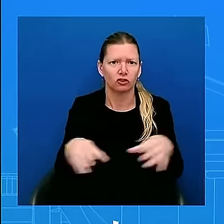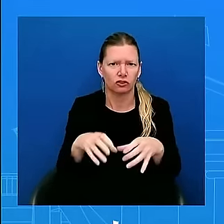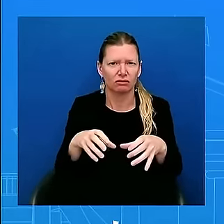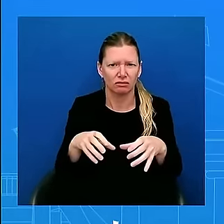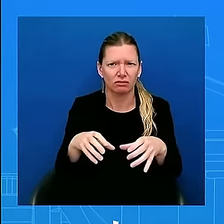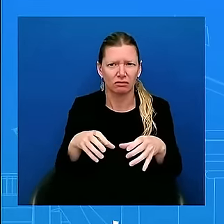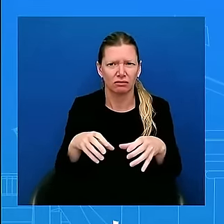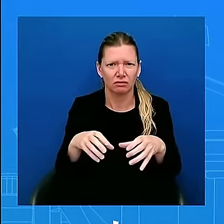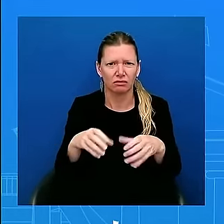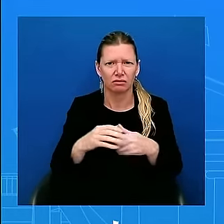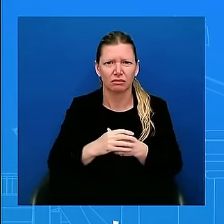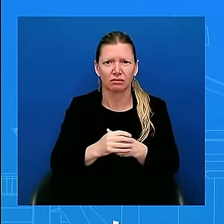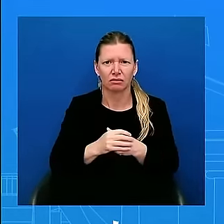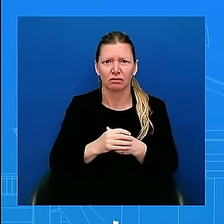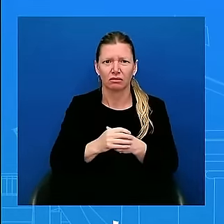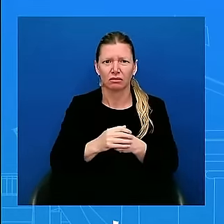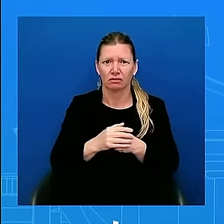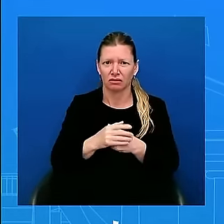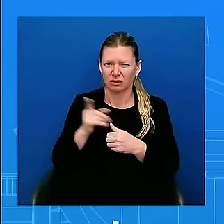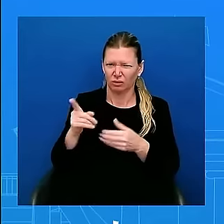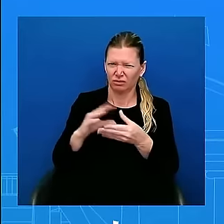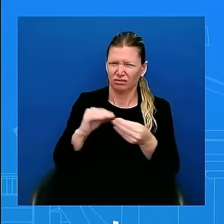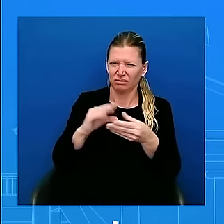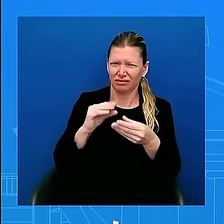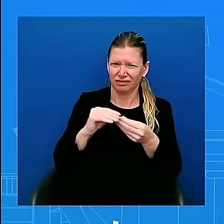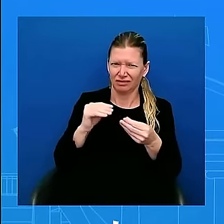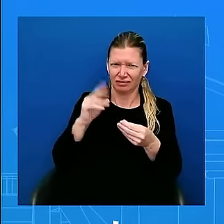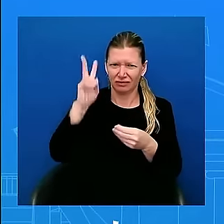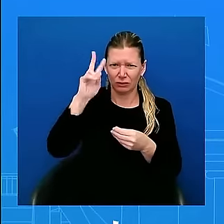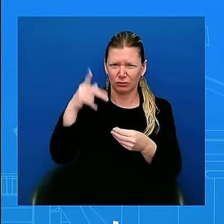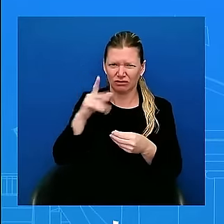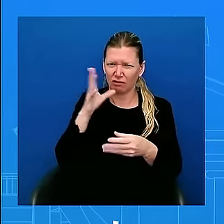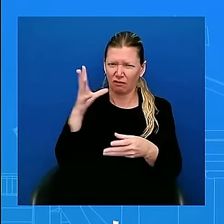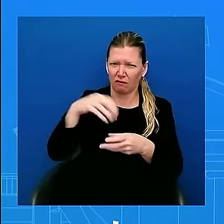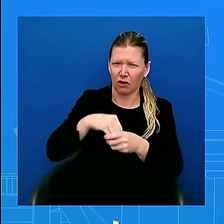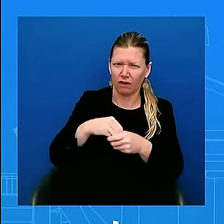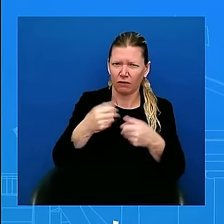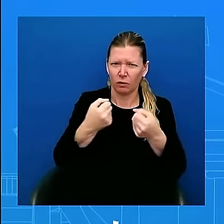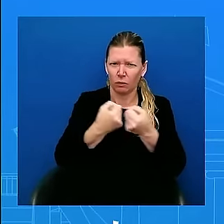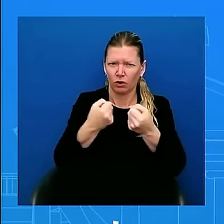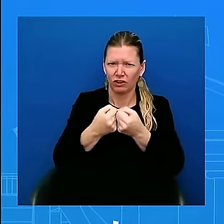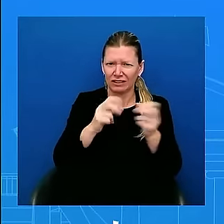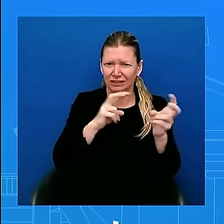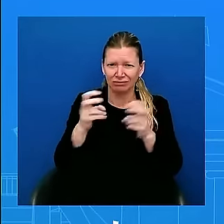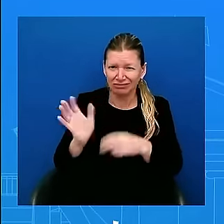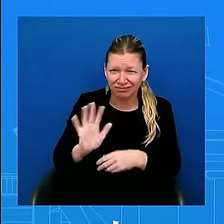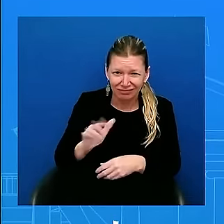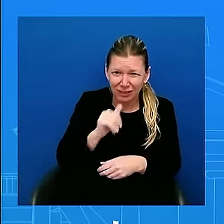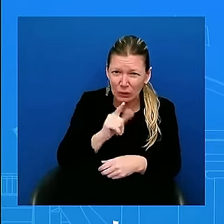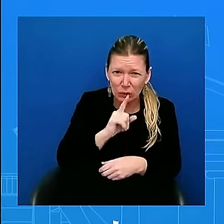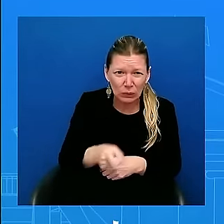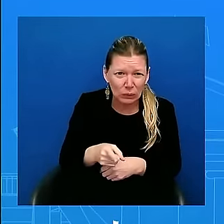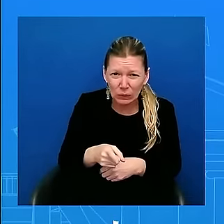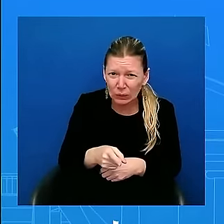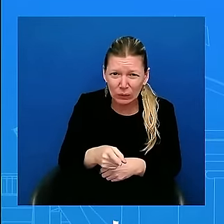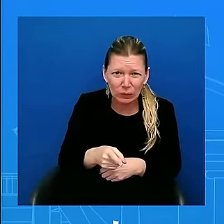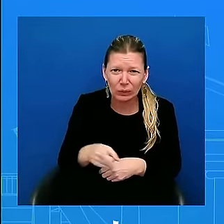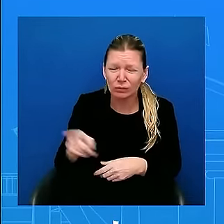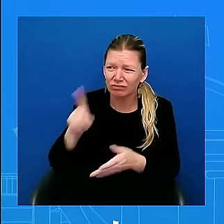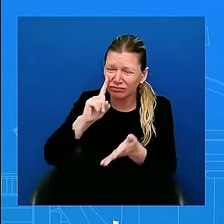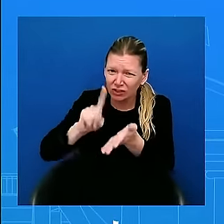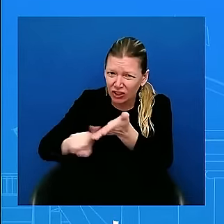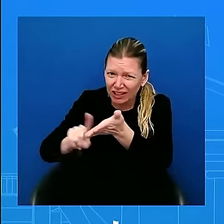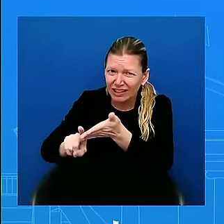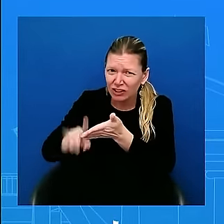not a border's art and it's not just us. Independent fact checkers have said the same thing that that did not exist and that is not true.